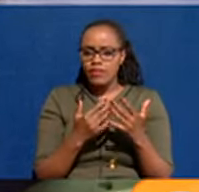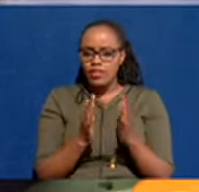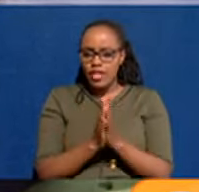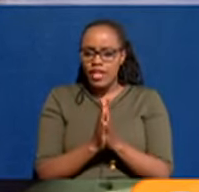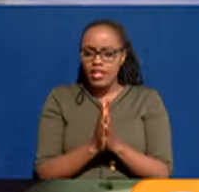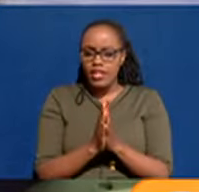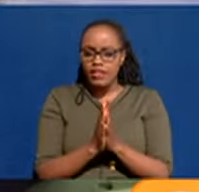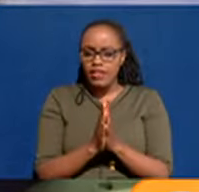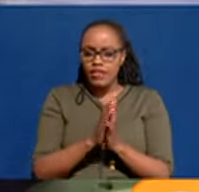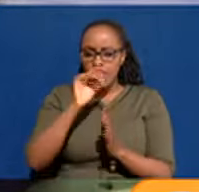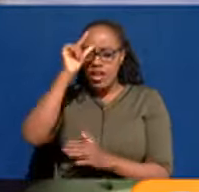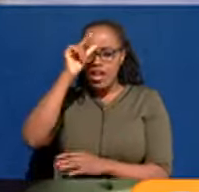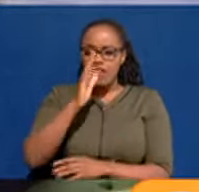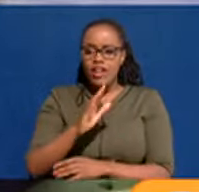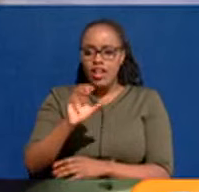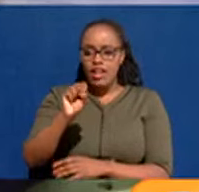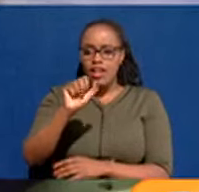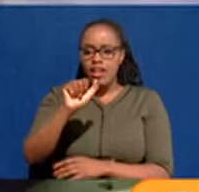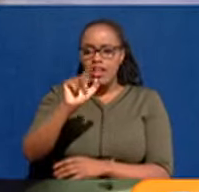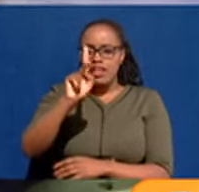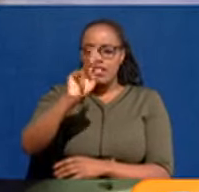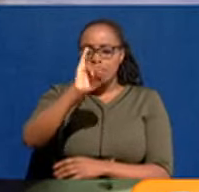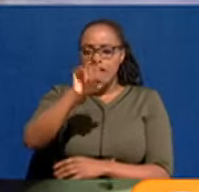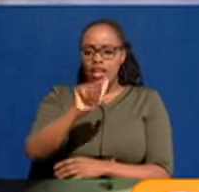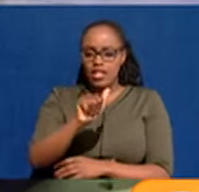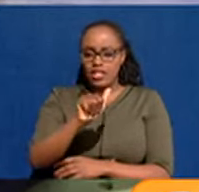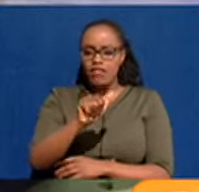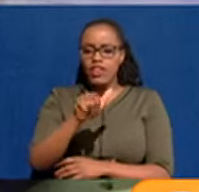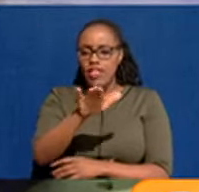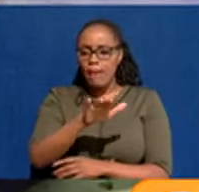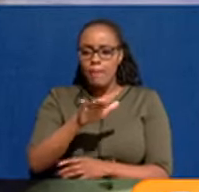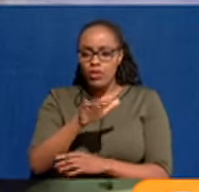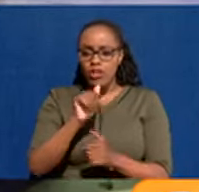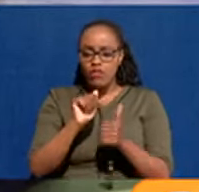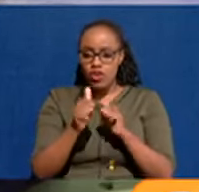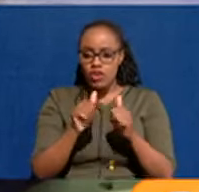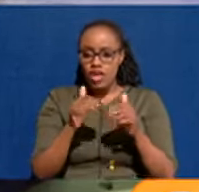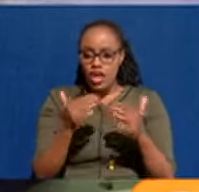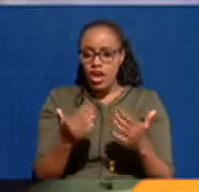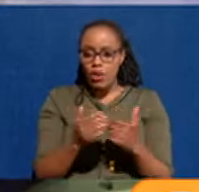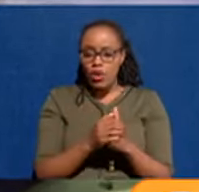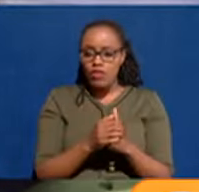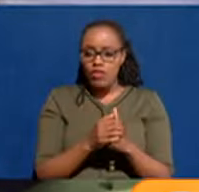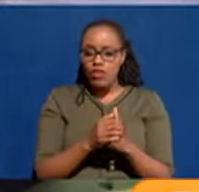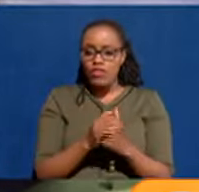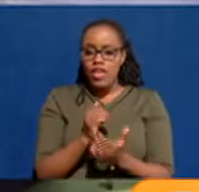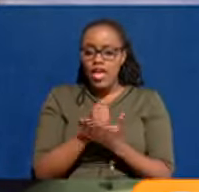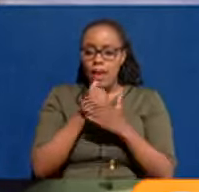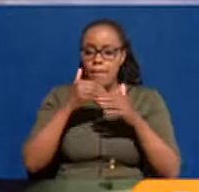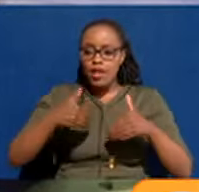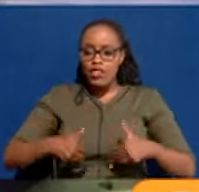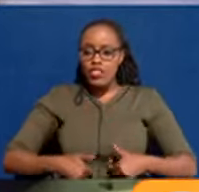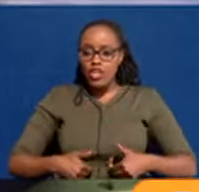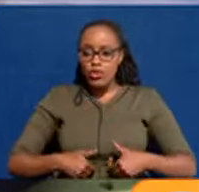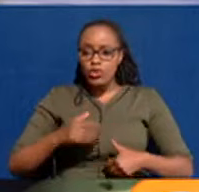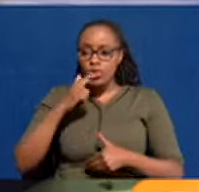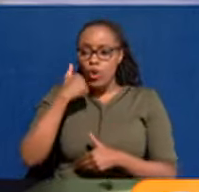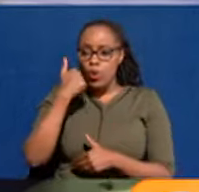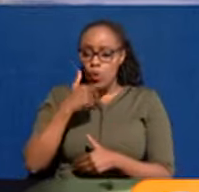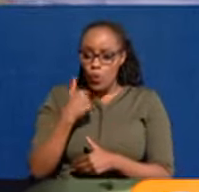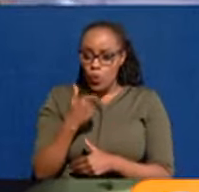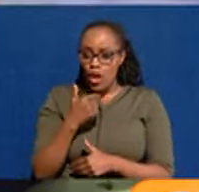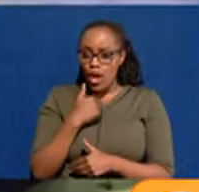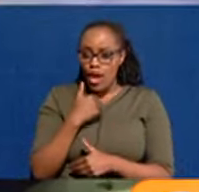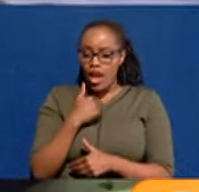Governor Sakaja campaigned on a platform of helping also the youths who are sitting